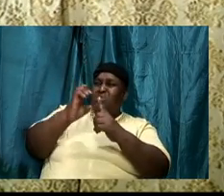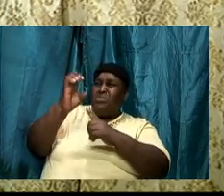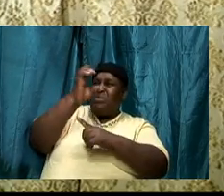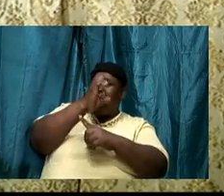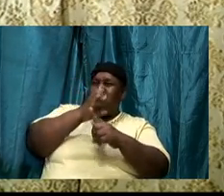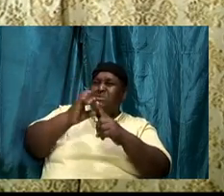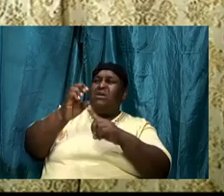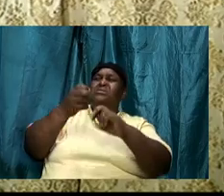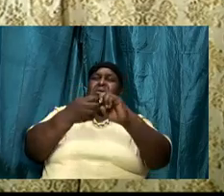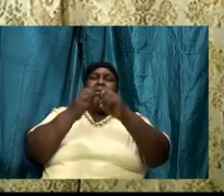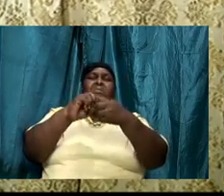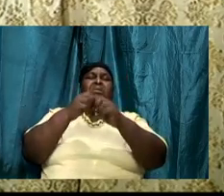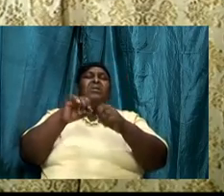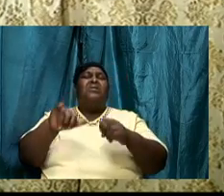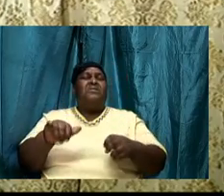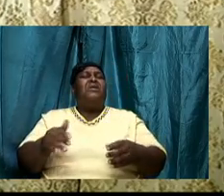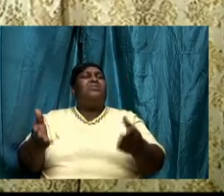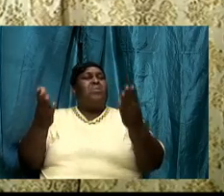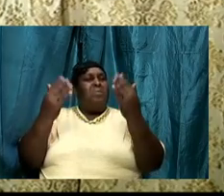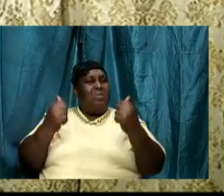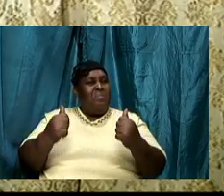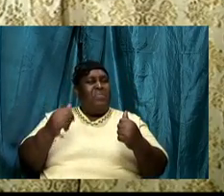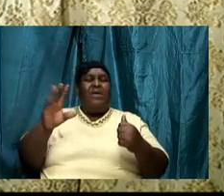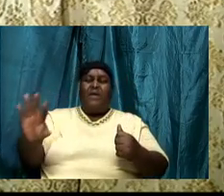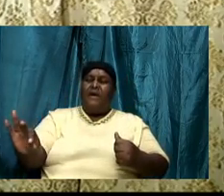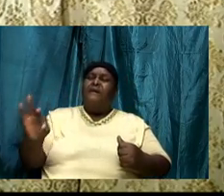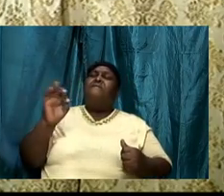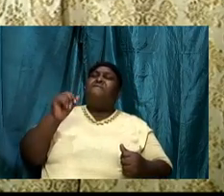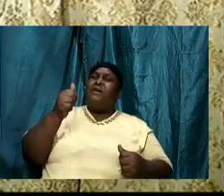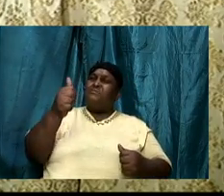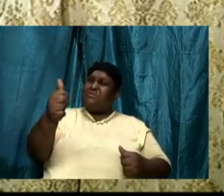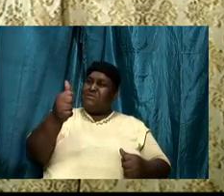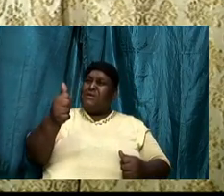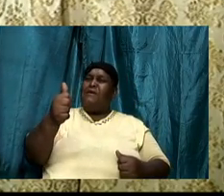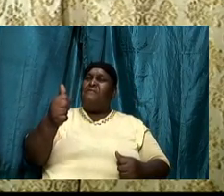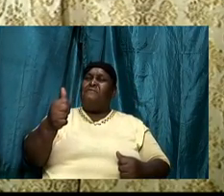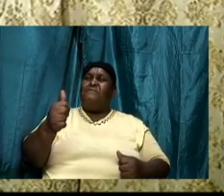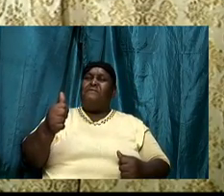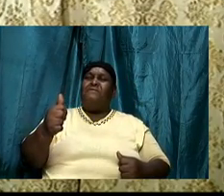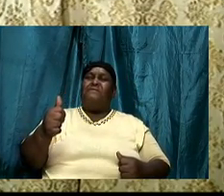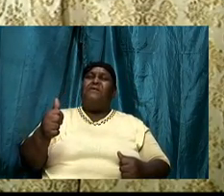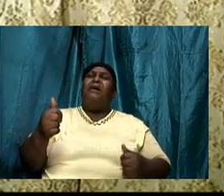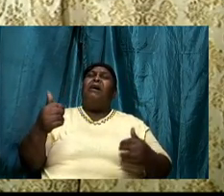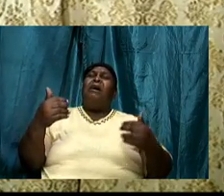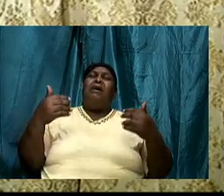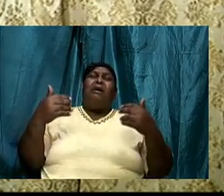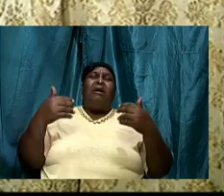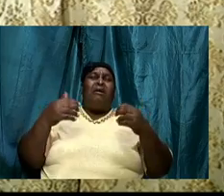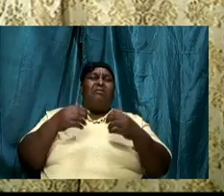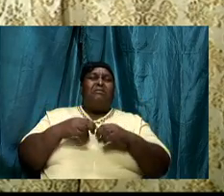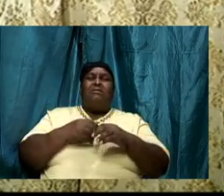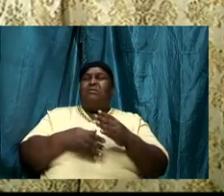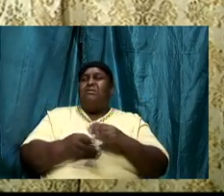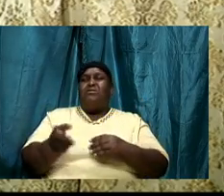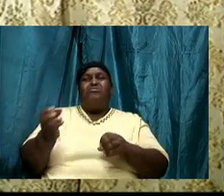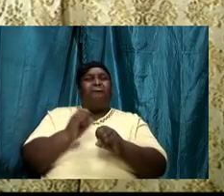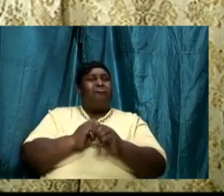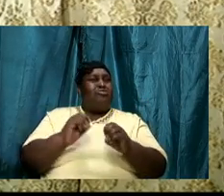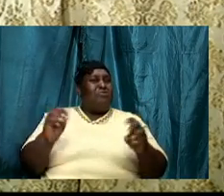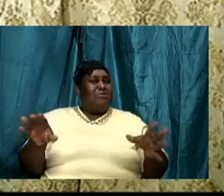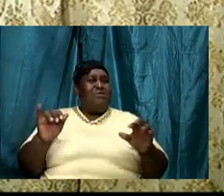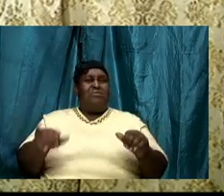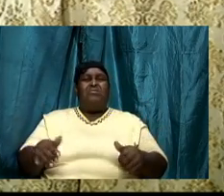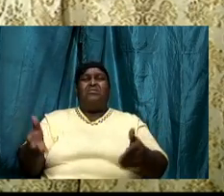come and in which we will find ourselves. There is absolutely nothing that can come to